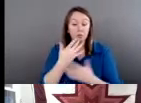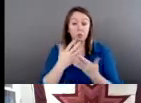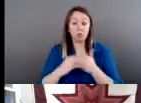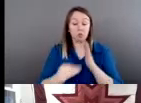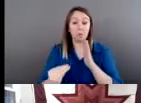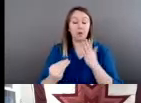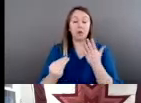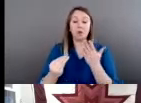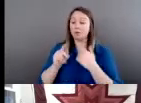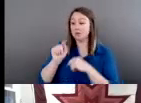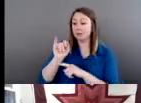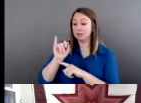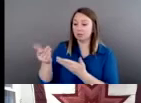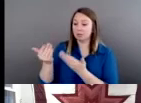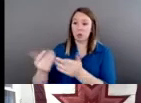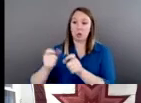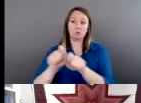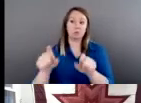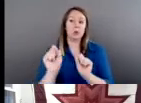sharing these slides.